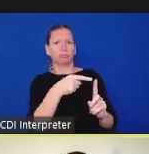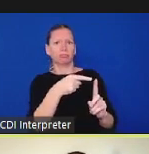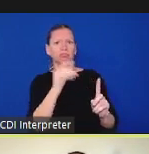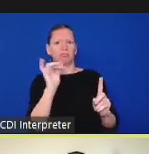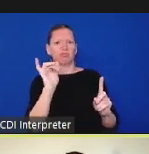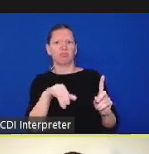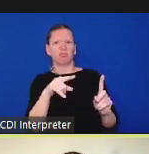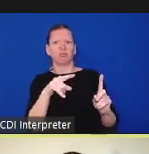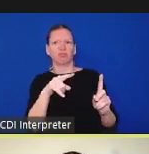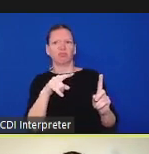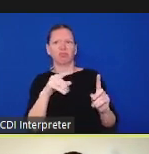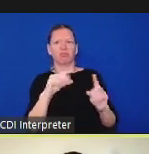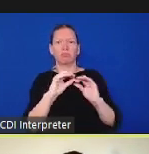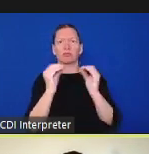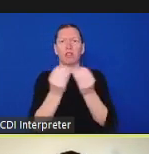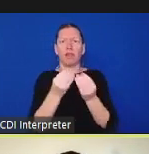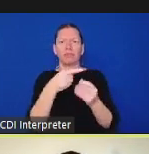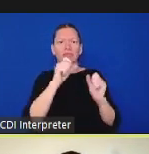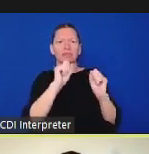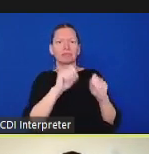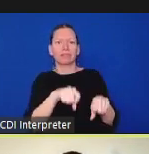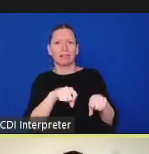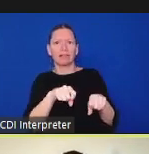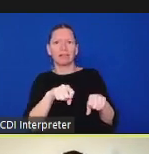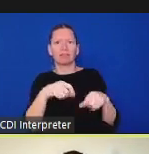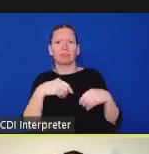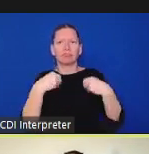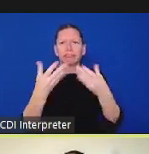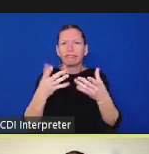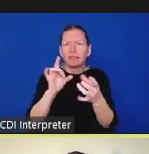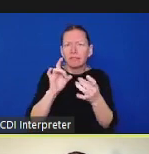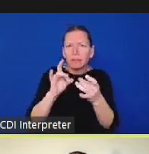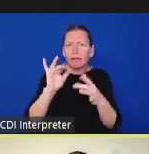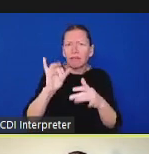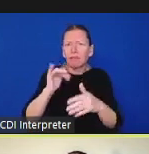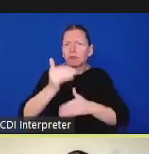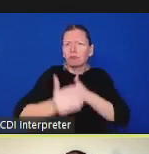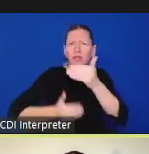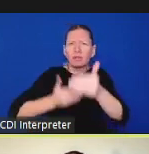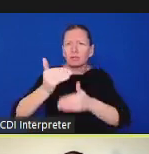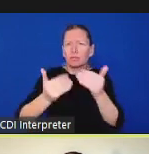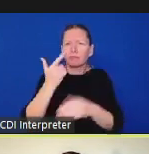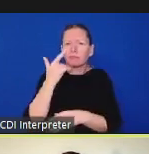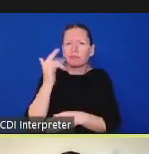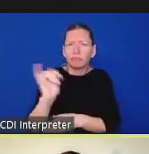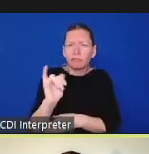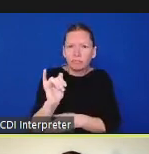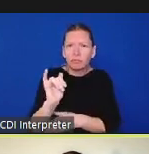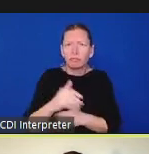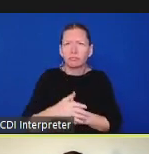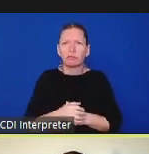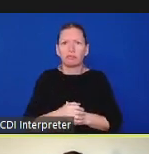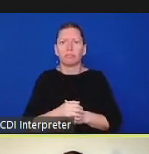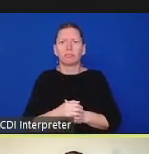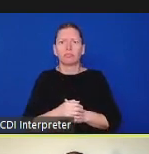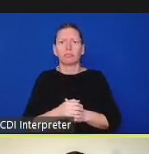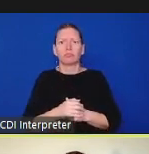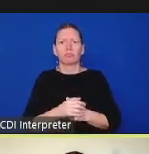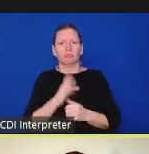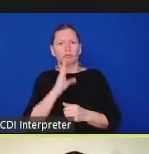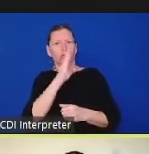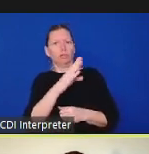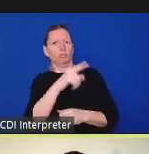process through um and an oversight committee or board and that kind of community review of investigations